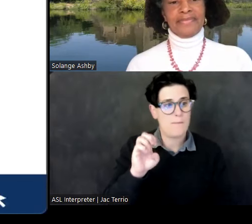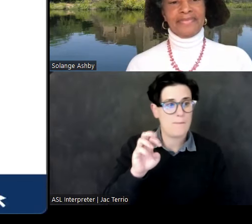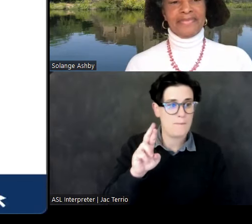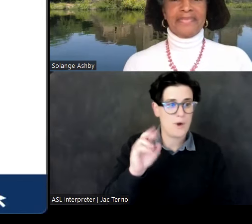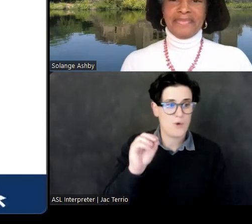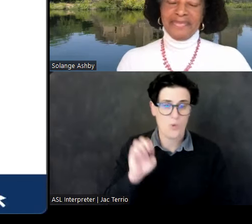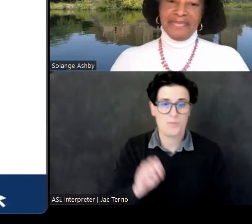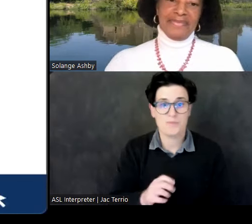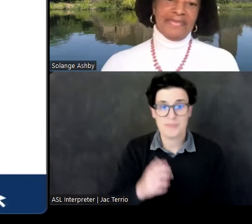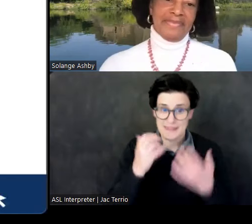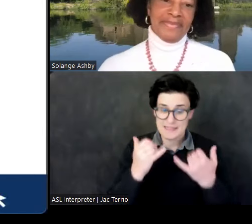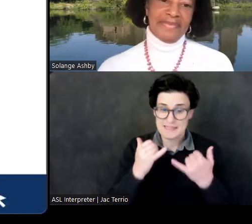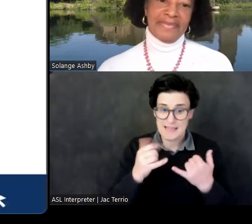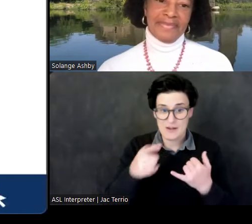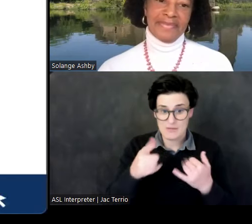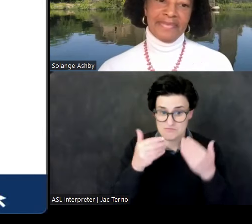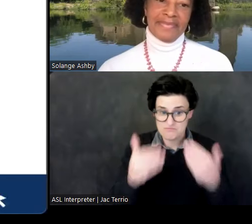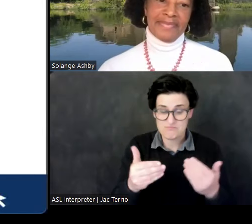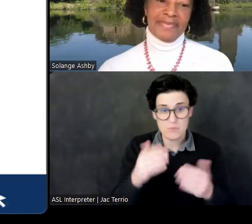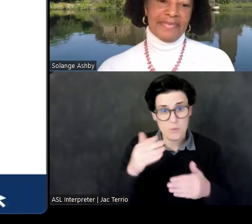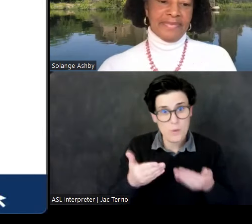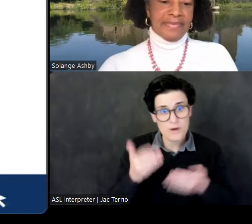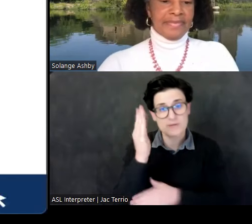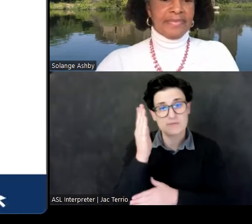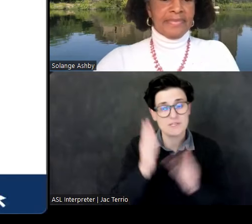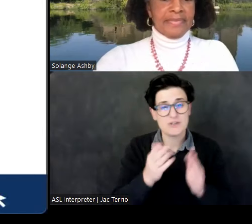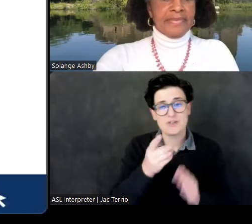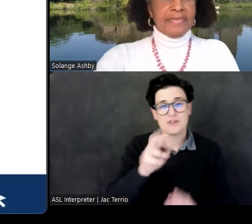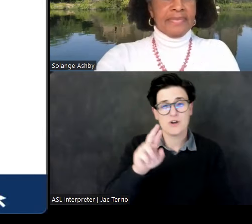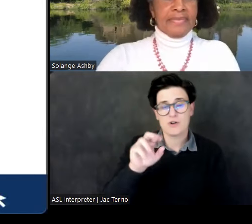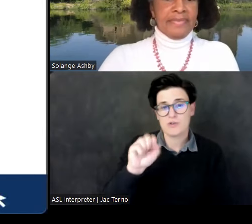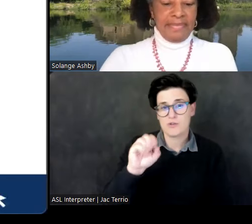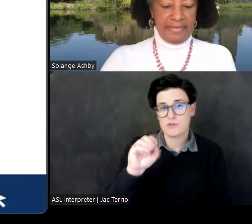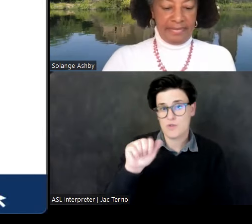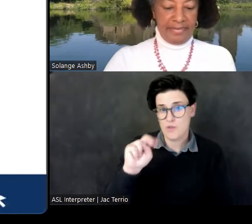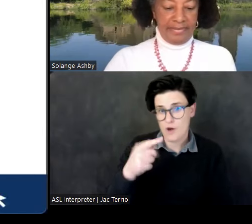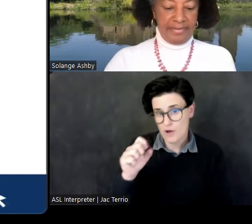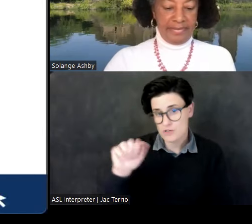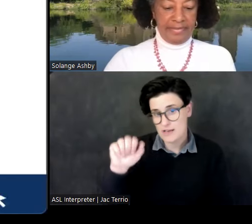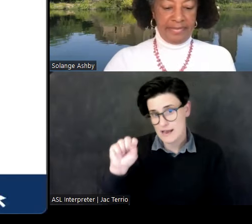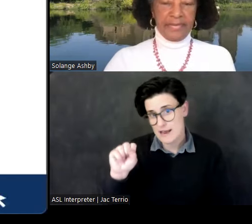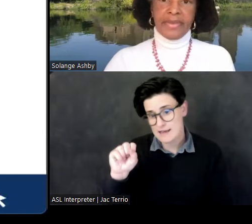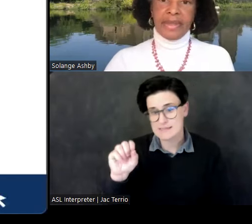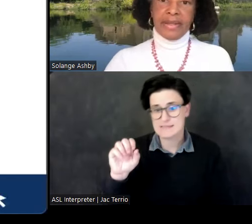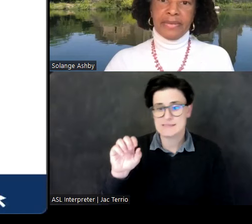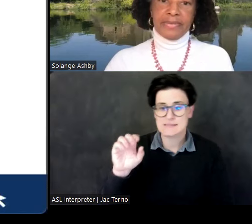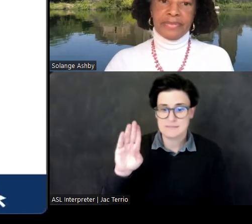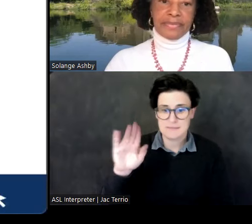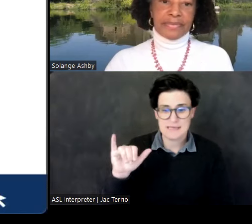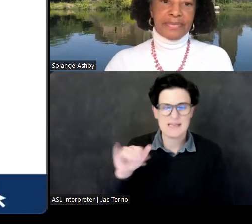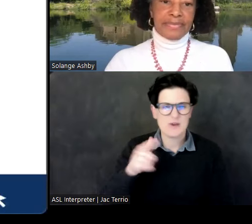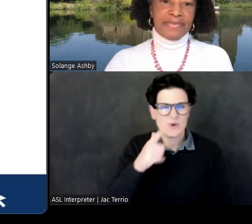further ado, please welcome our speaker, Dr. Solange Ashby, and bear with us for a moment as we sort out the